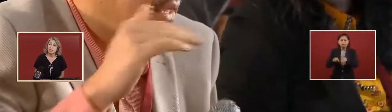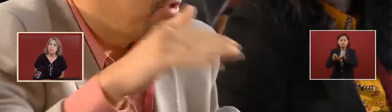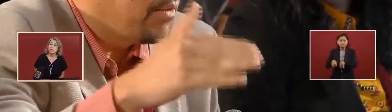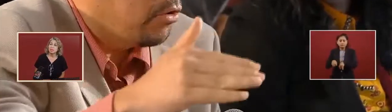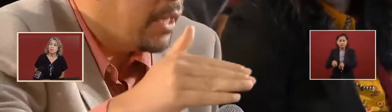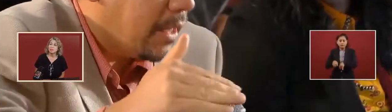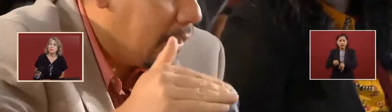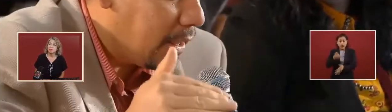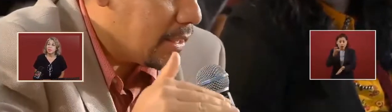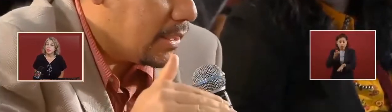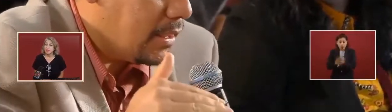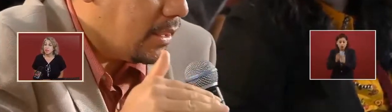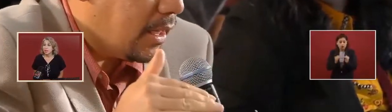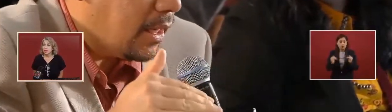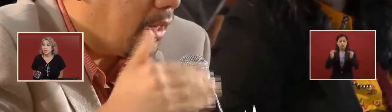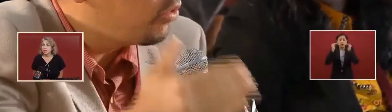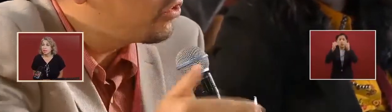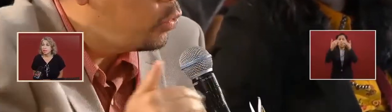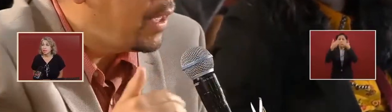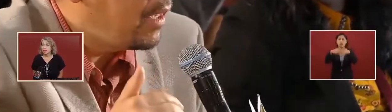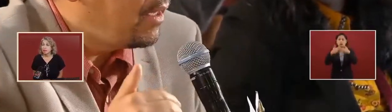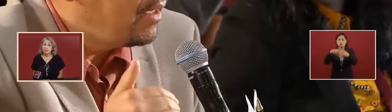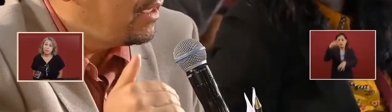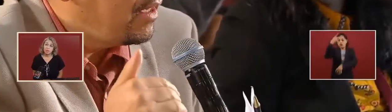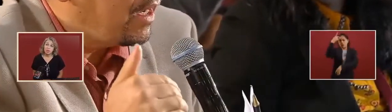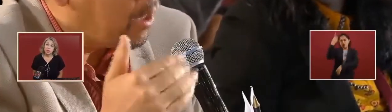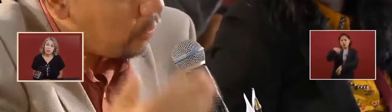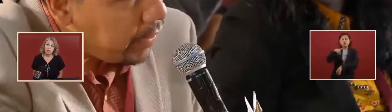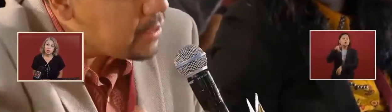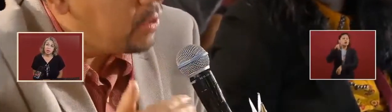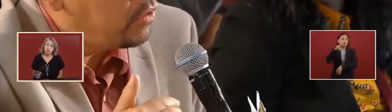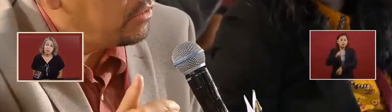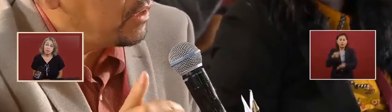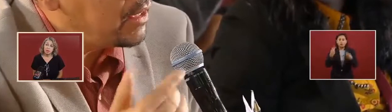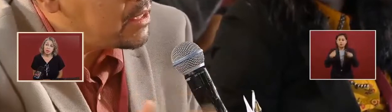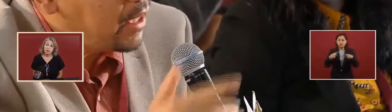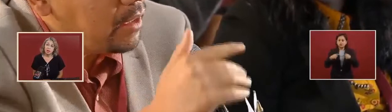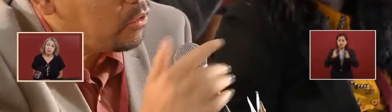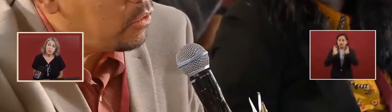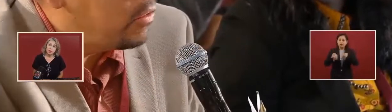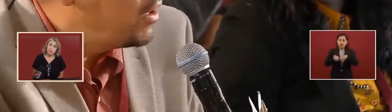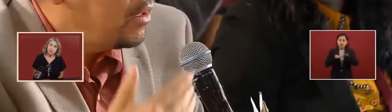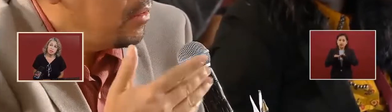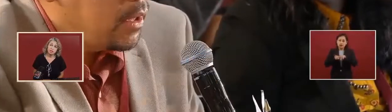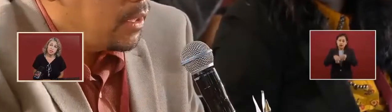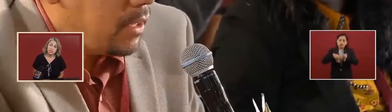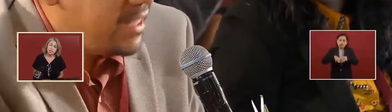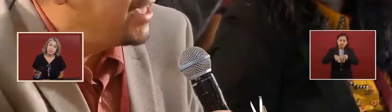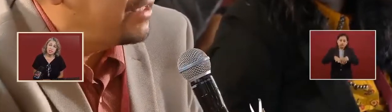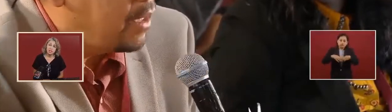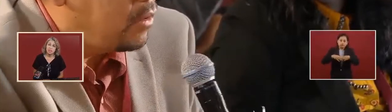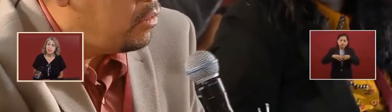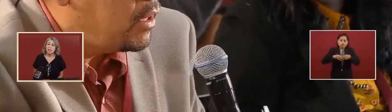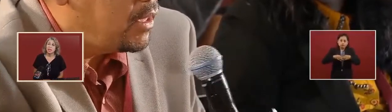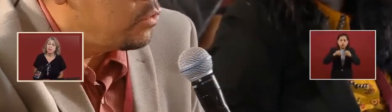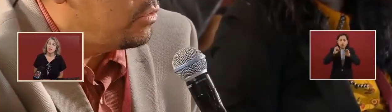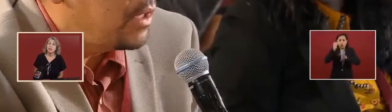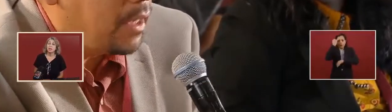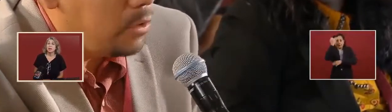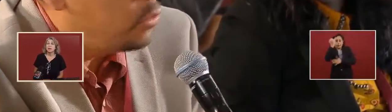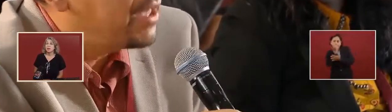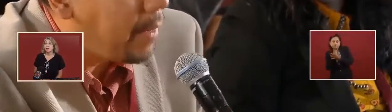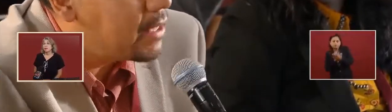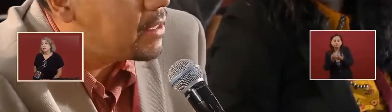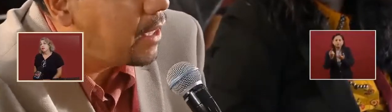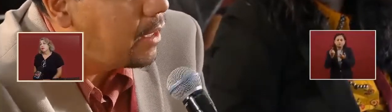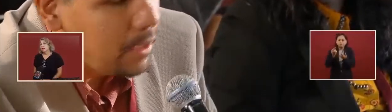the people that are working confections and basic